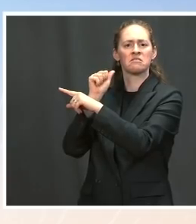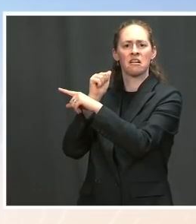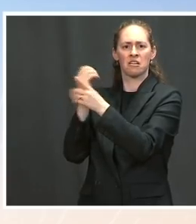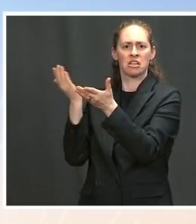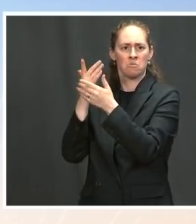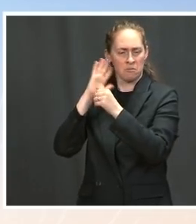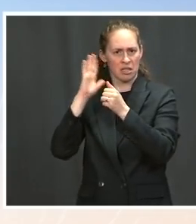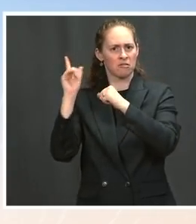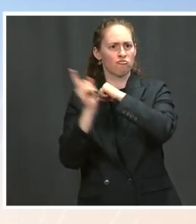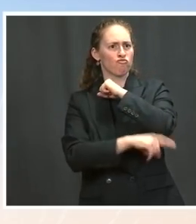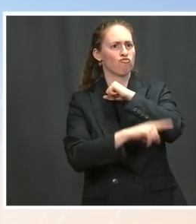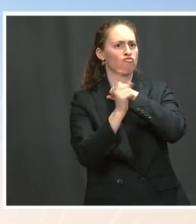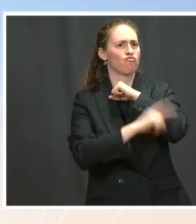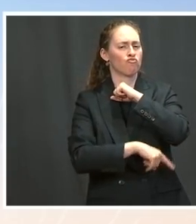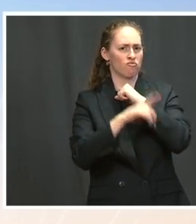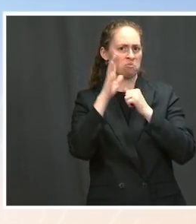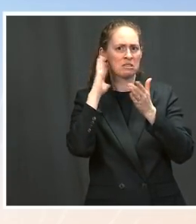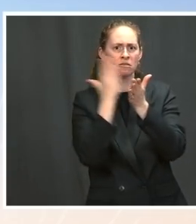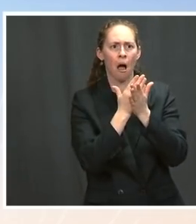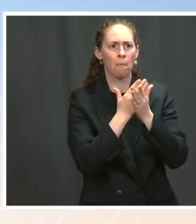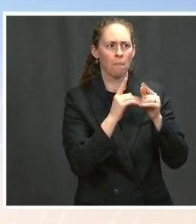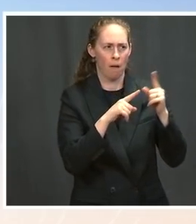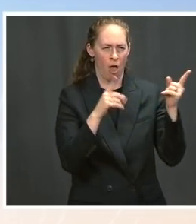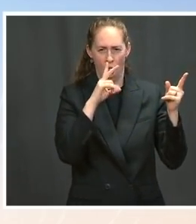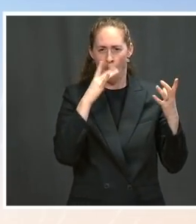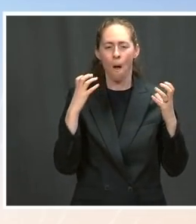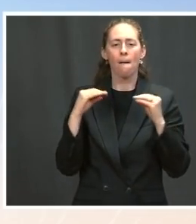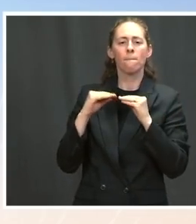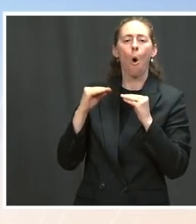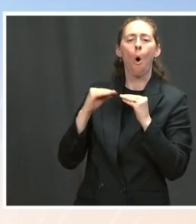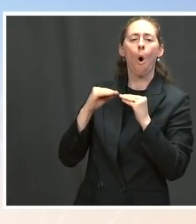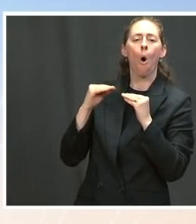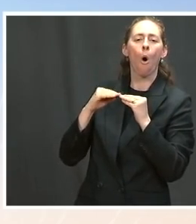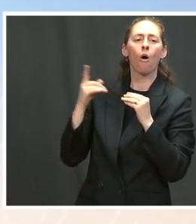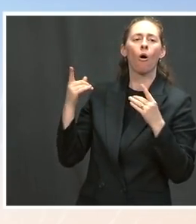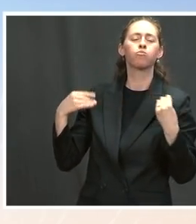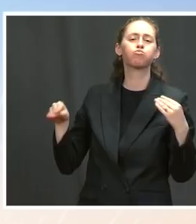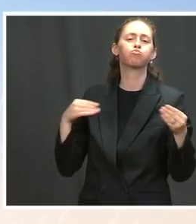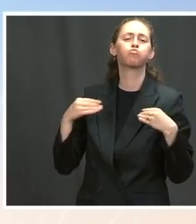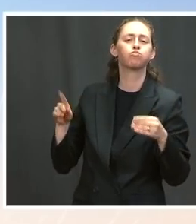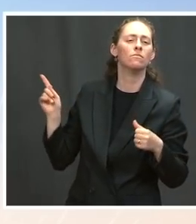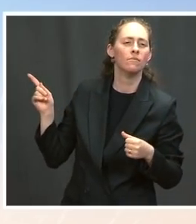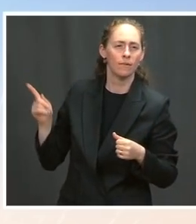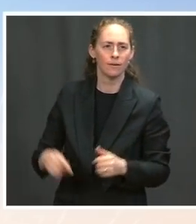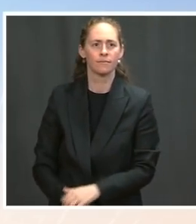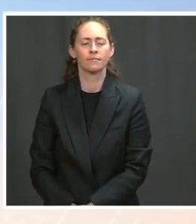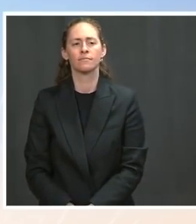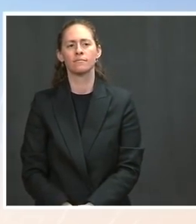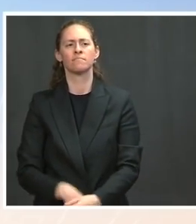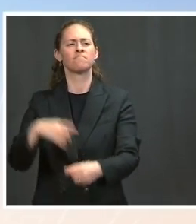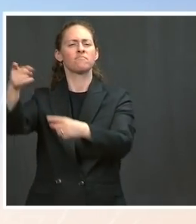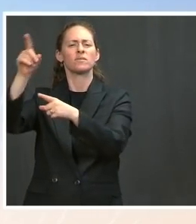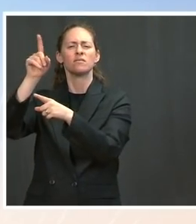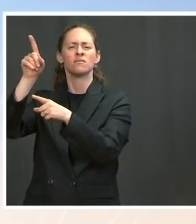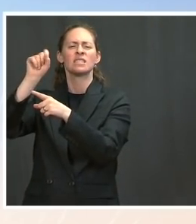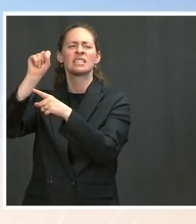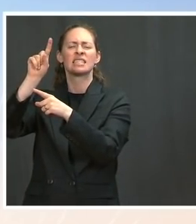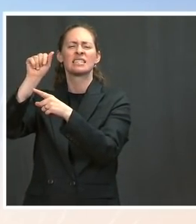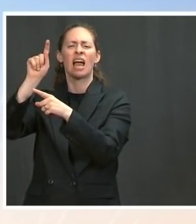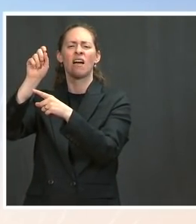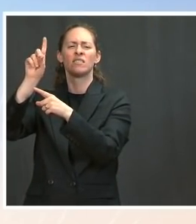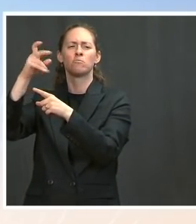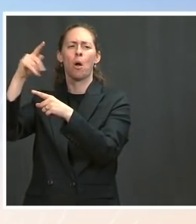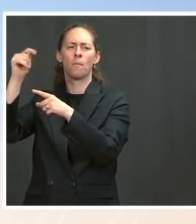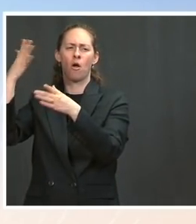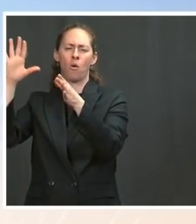Ms. Well, first, let me say, the State Department has done briefings on this, but let me reiterate what they have said, which is that we will not get